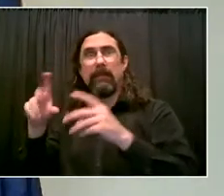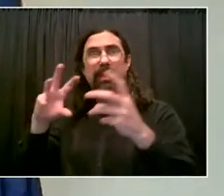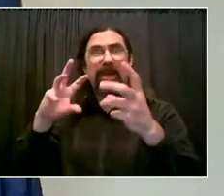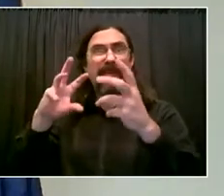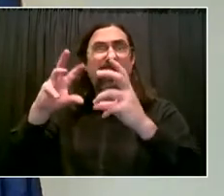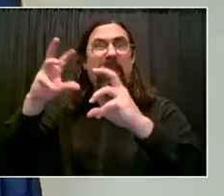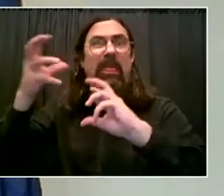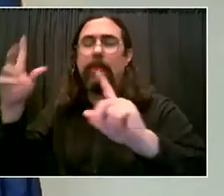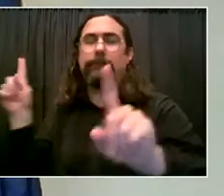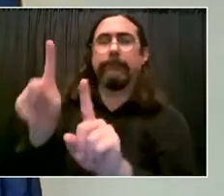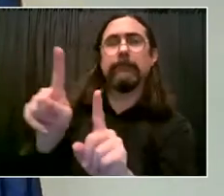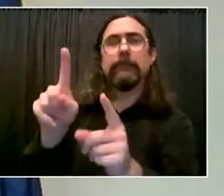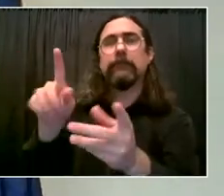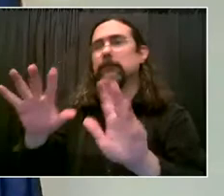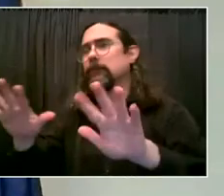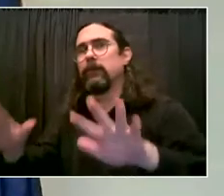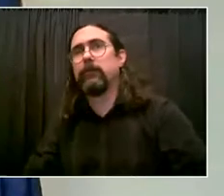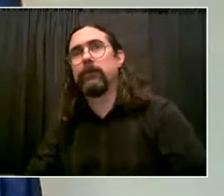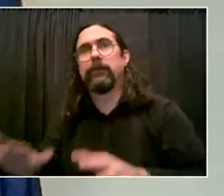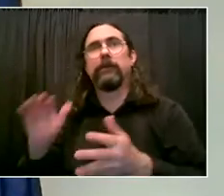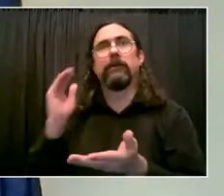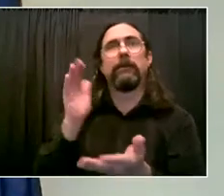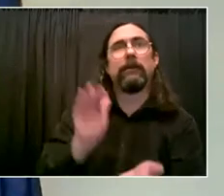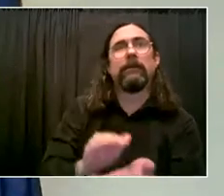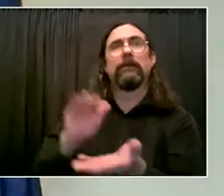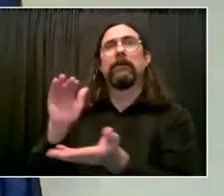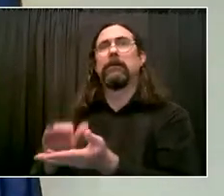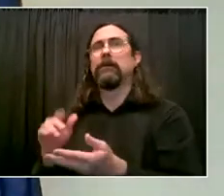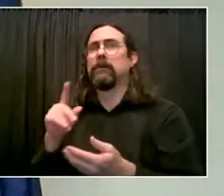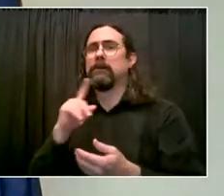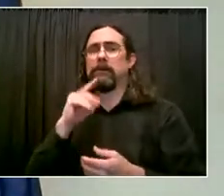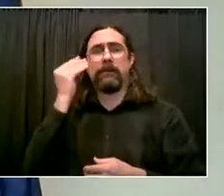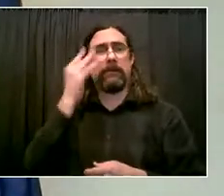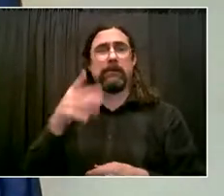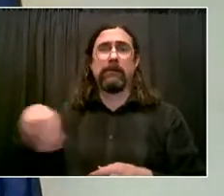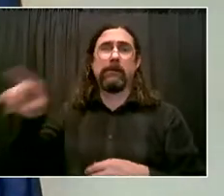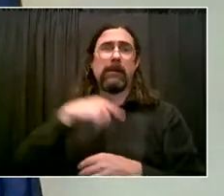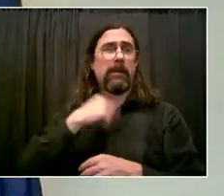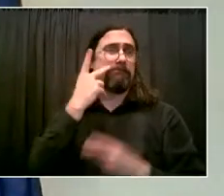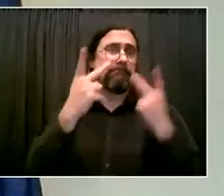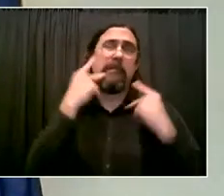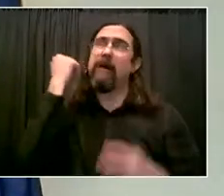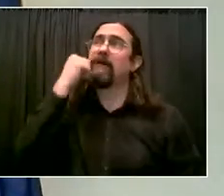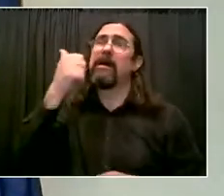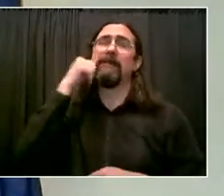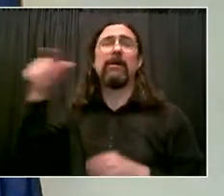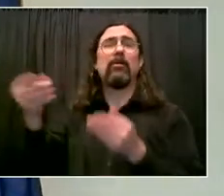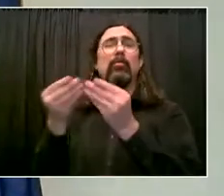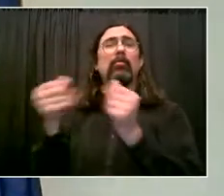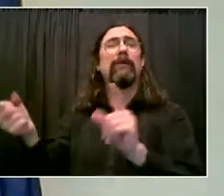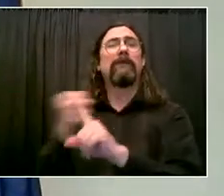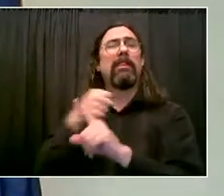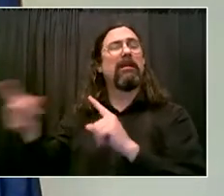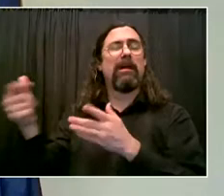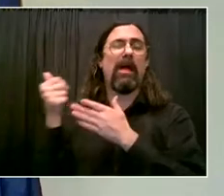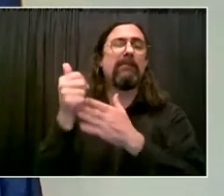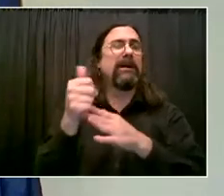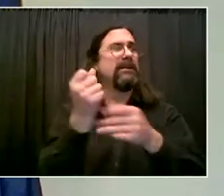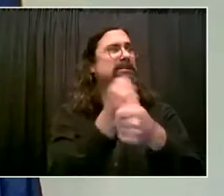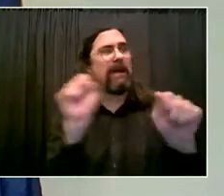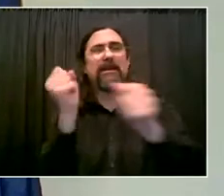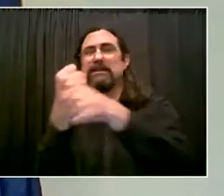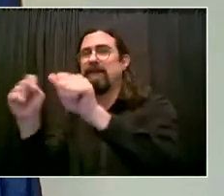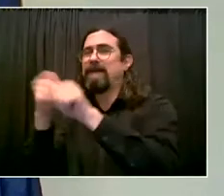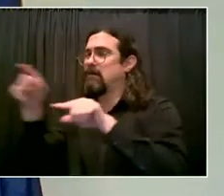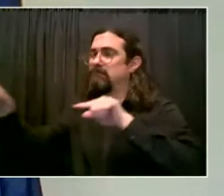them to walk the witnesses in. That's not their job. Their job is to be in the community, to be credible messengers to